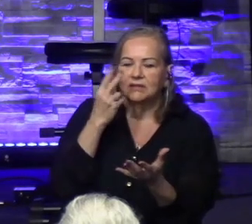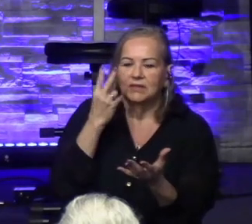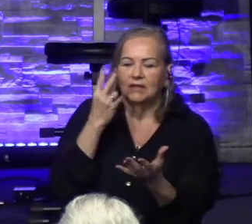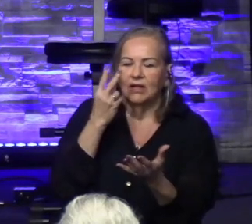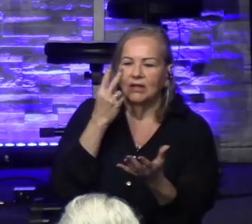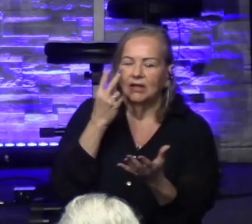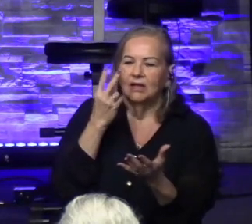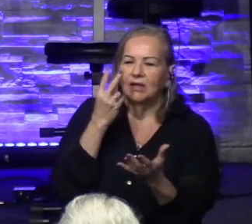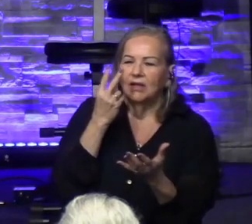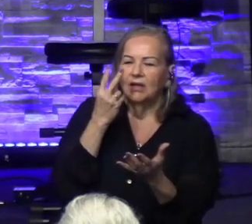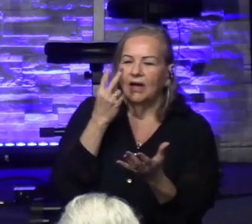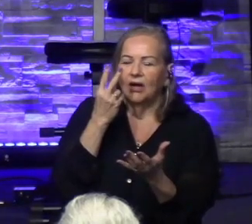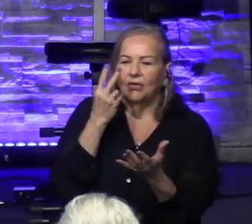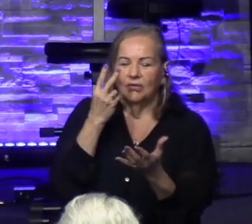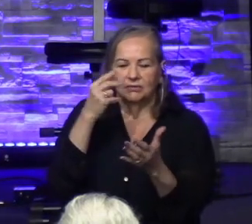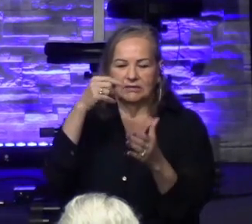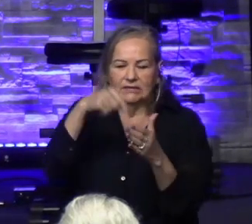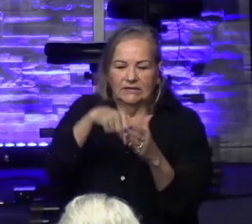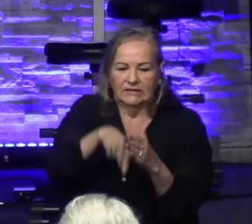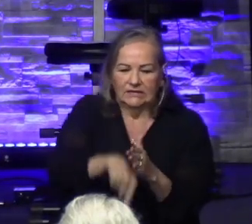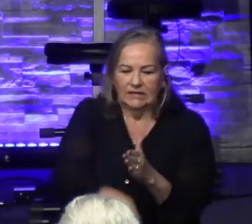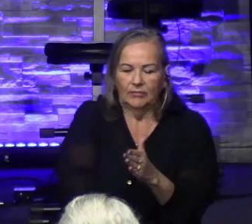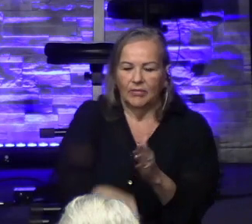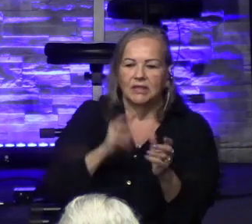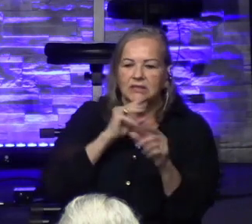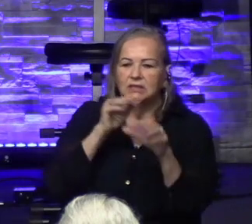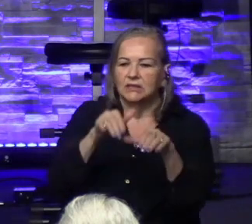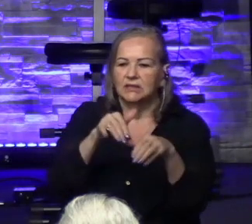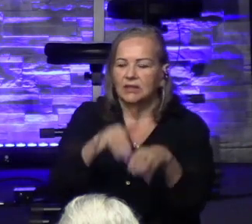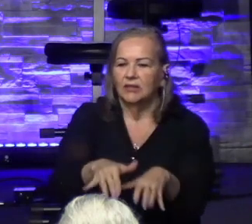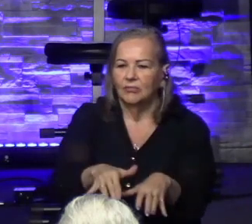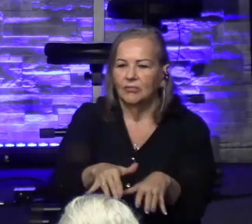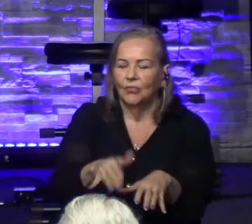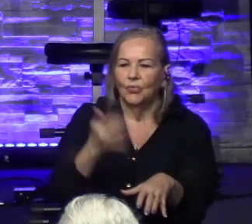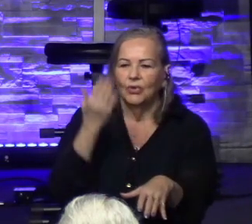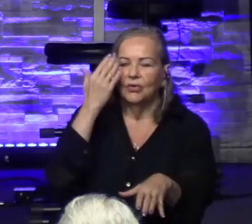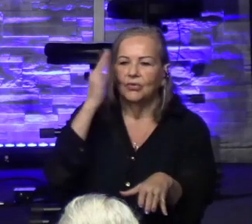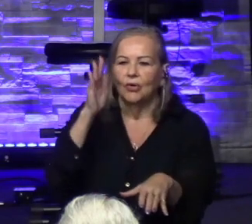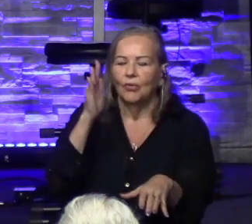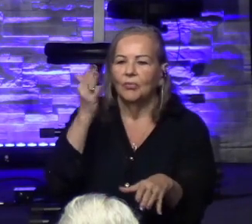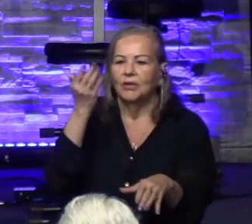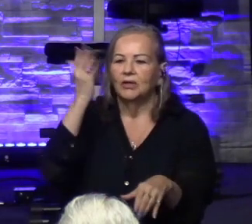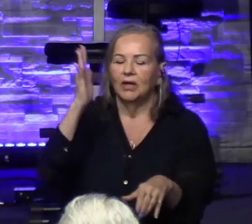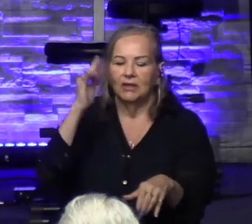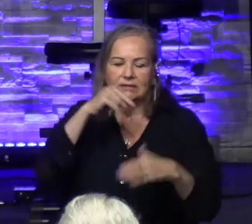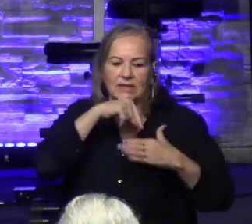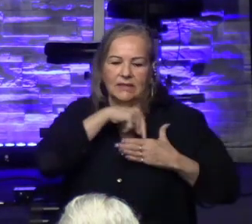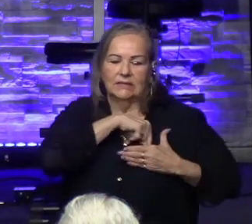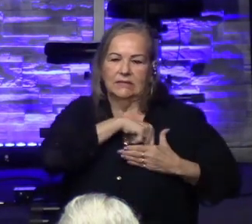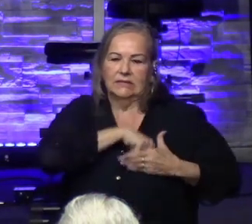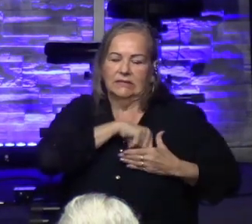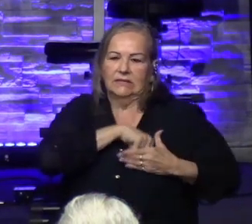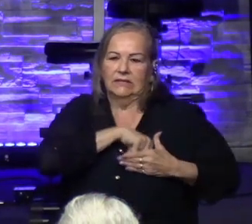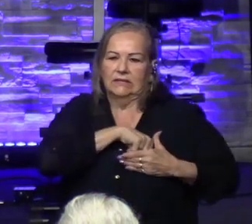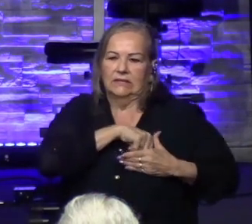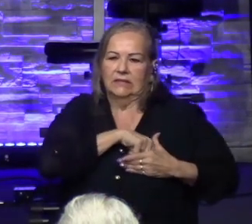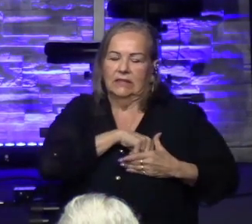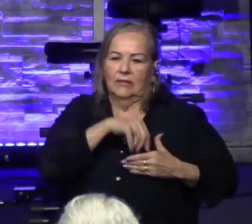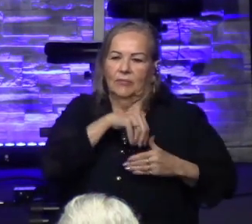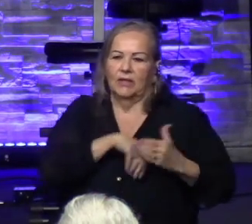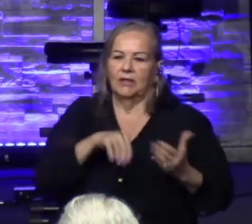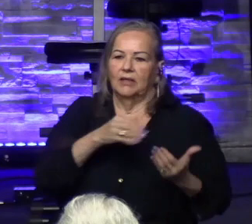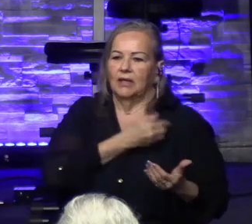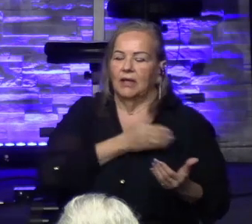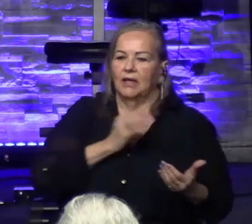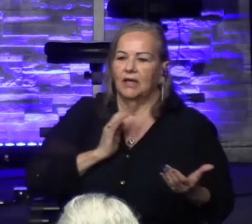sea? We have no idea. God is that deep and deeper. And rocks fixity. Right? Who talks like that? But